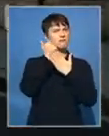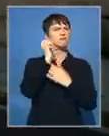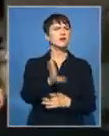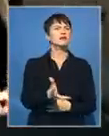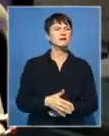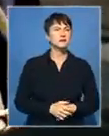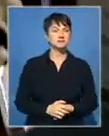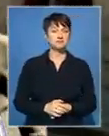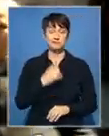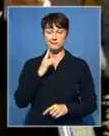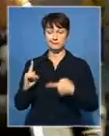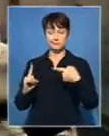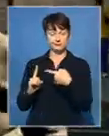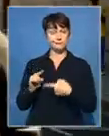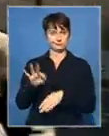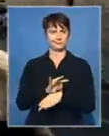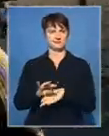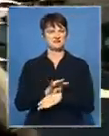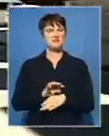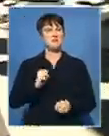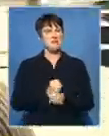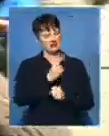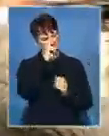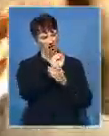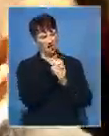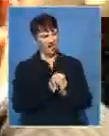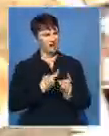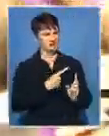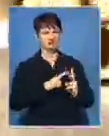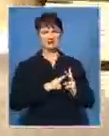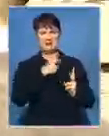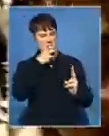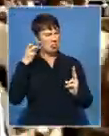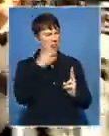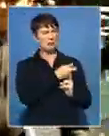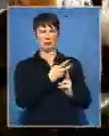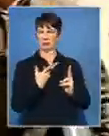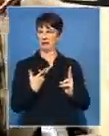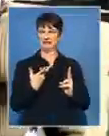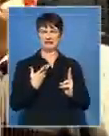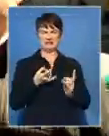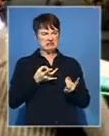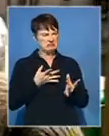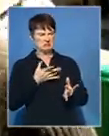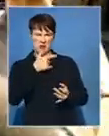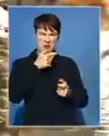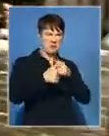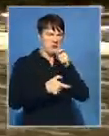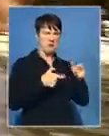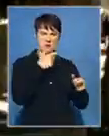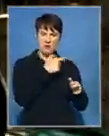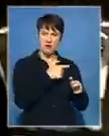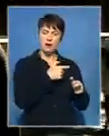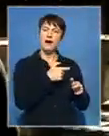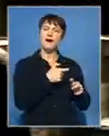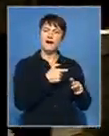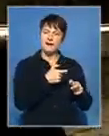The court found that van Deventer intended to humiliate, hurt and insult her when he spat on her and subjected her to hate speech. The court